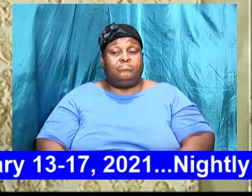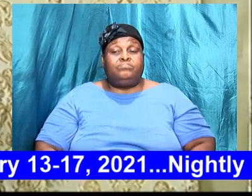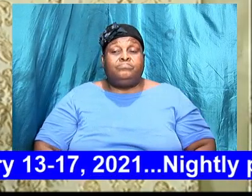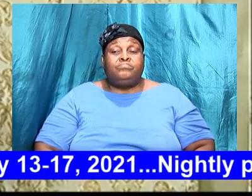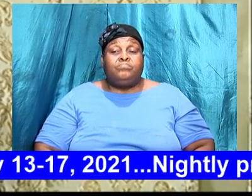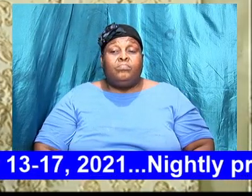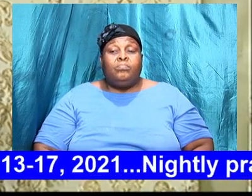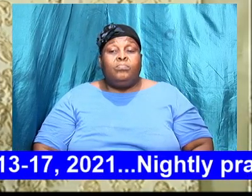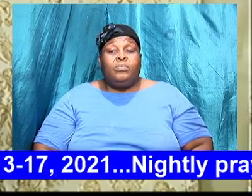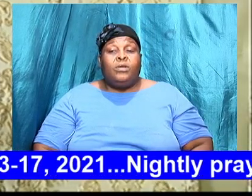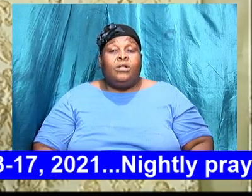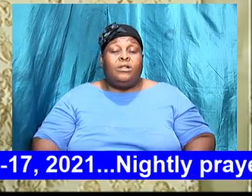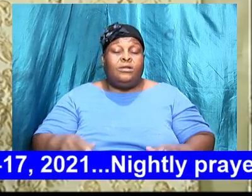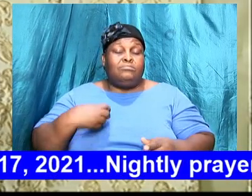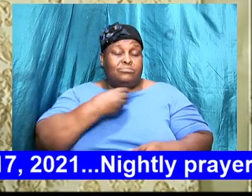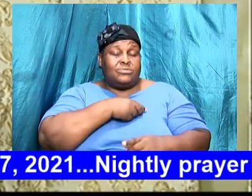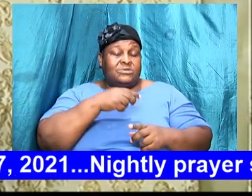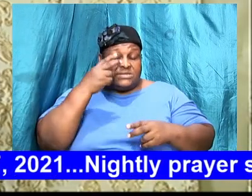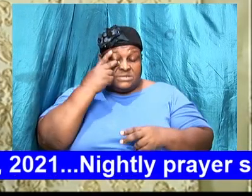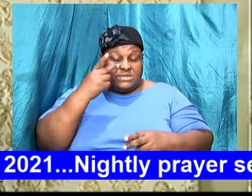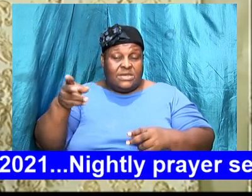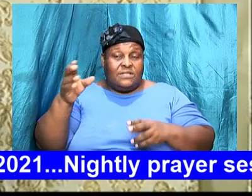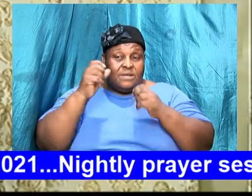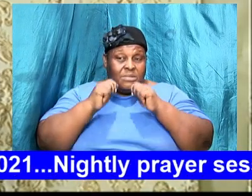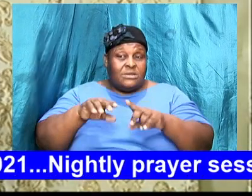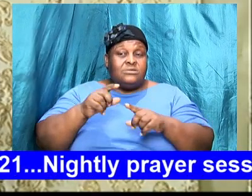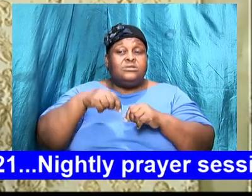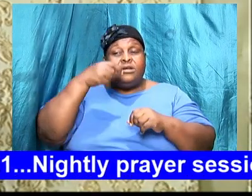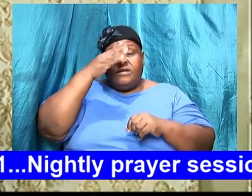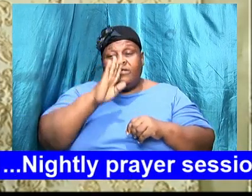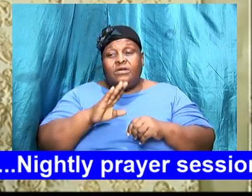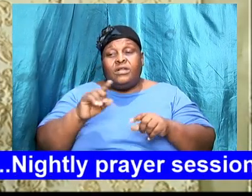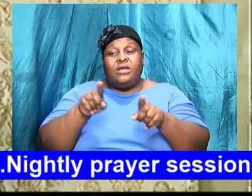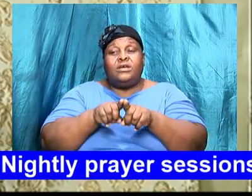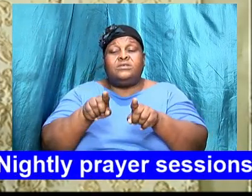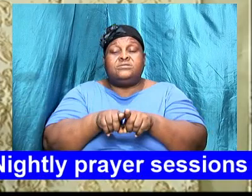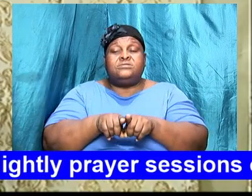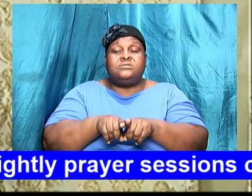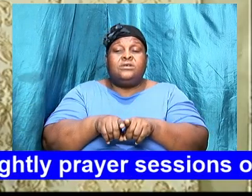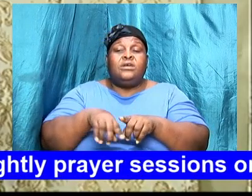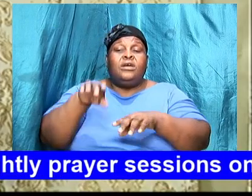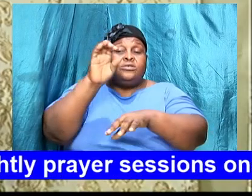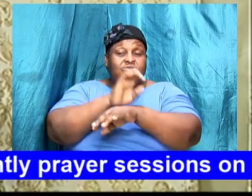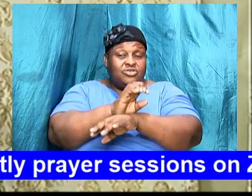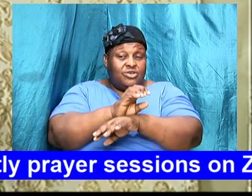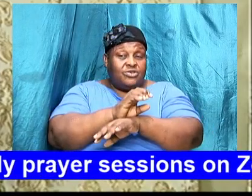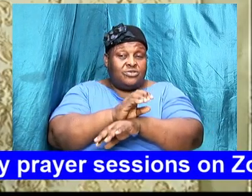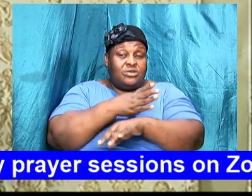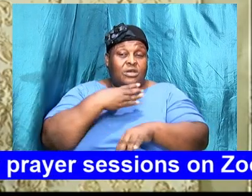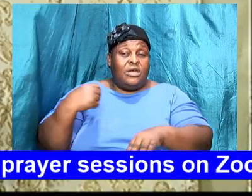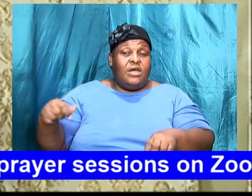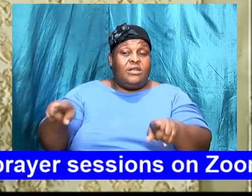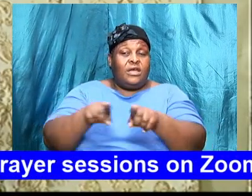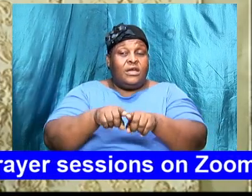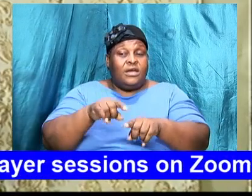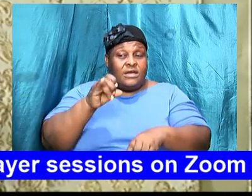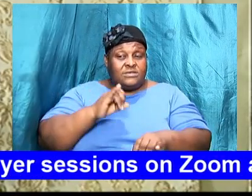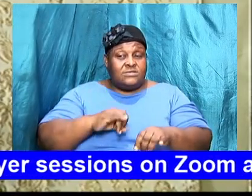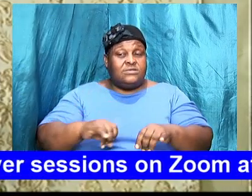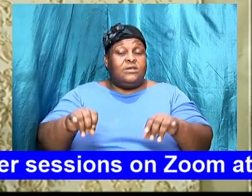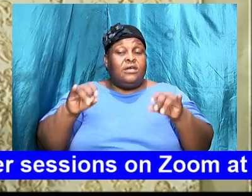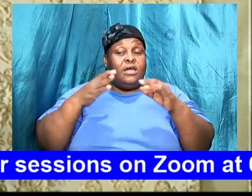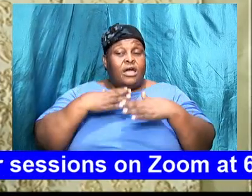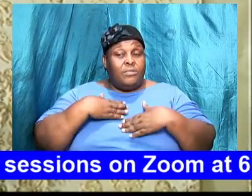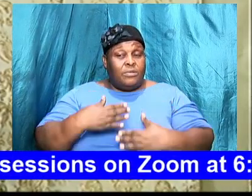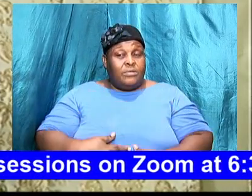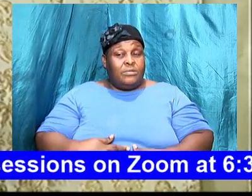see the blessings of God upon us as a church and upon us as individuals now let me just also say that the